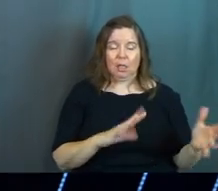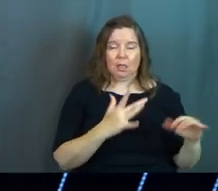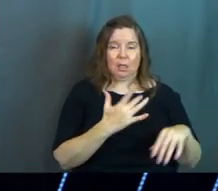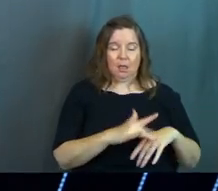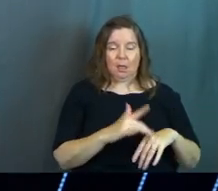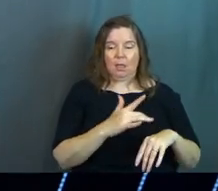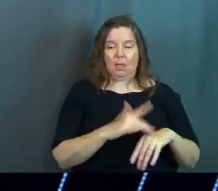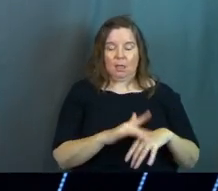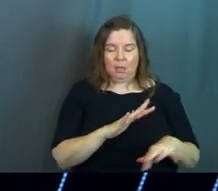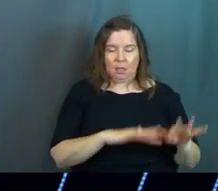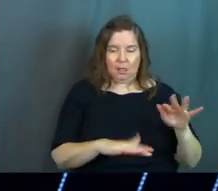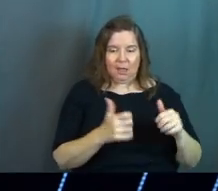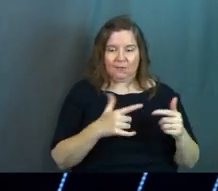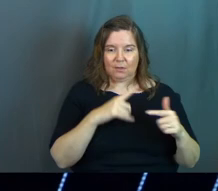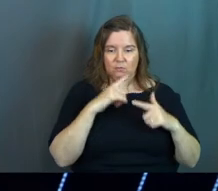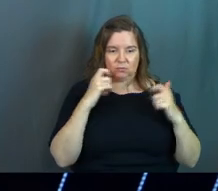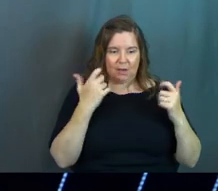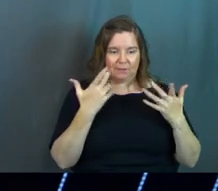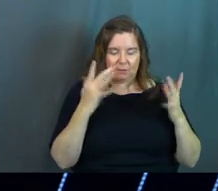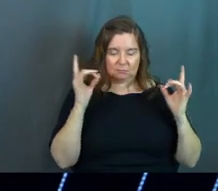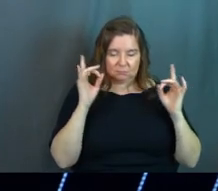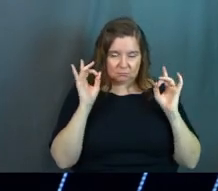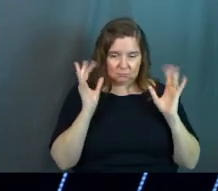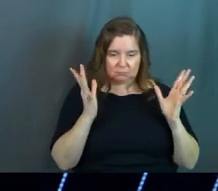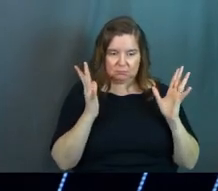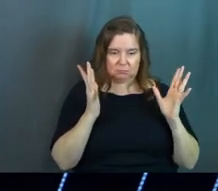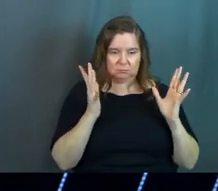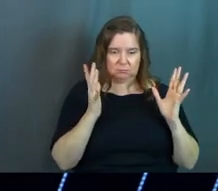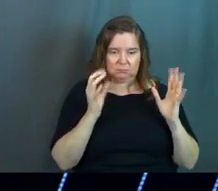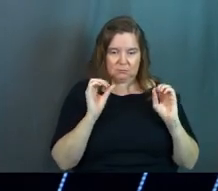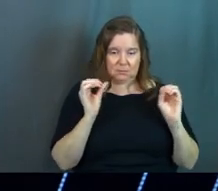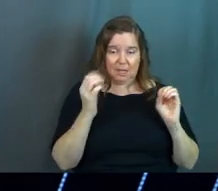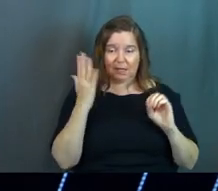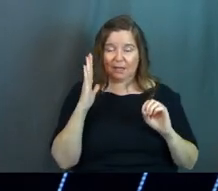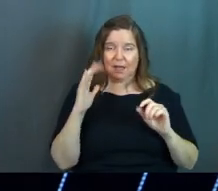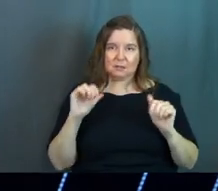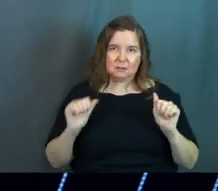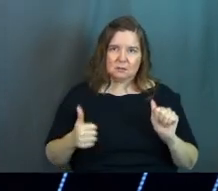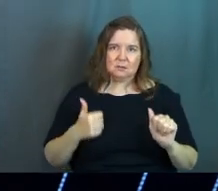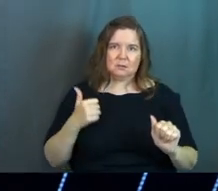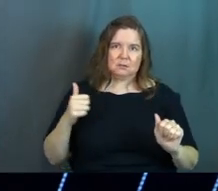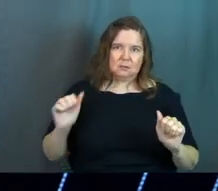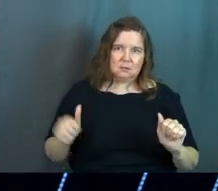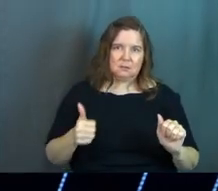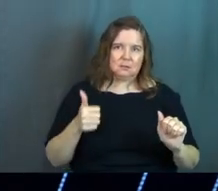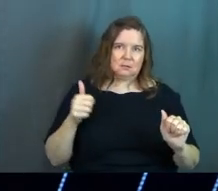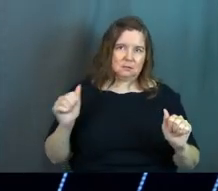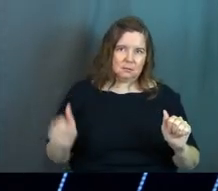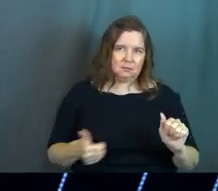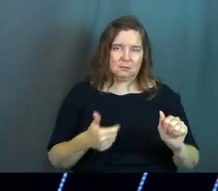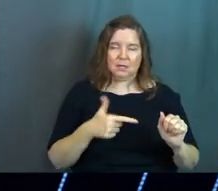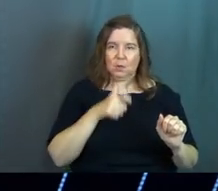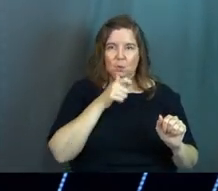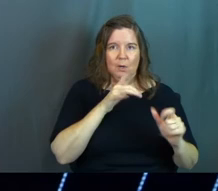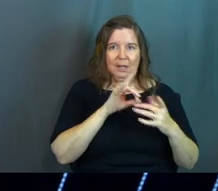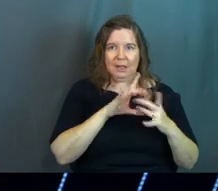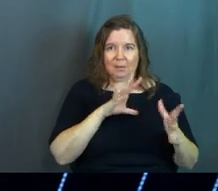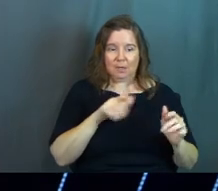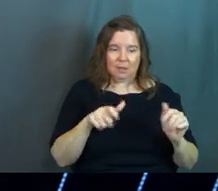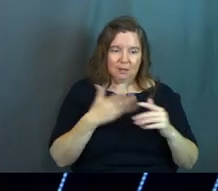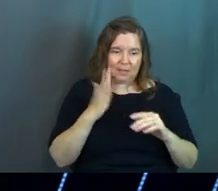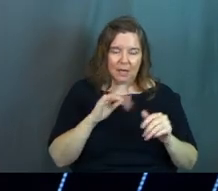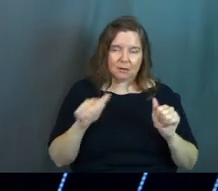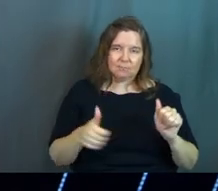up empty. Everything was desert. Everything was dry. And God just kept coming after him. God wouldn't leave him alone.